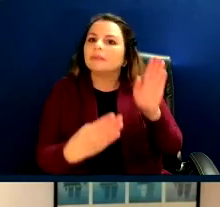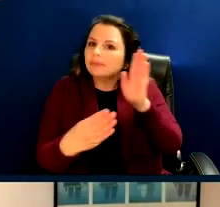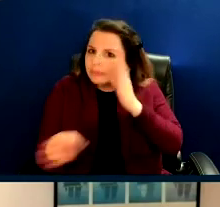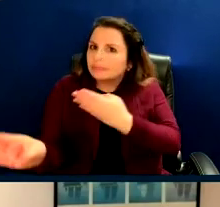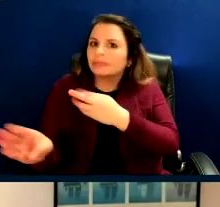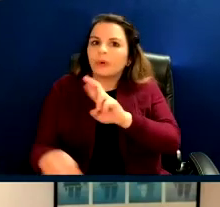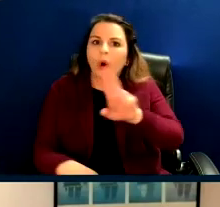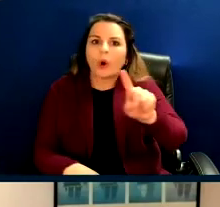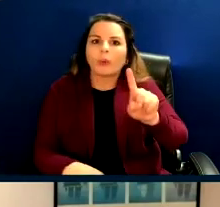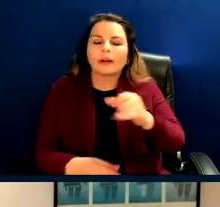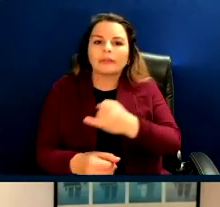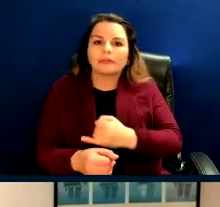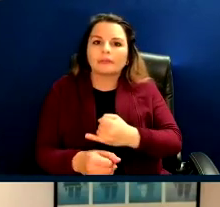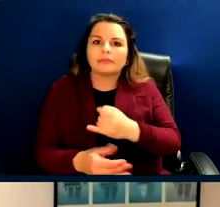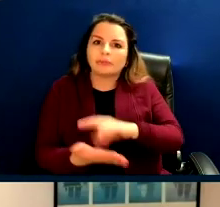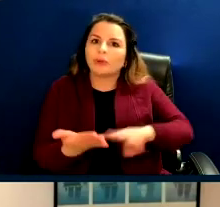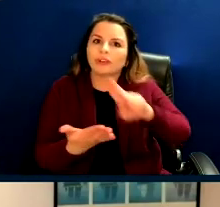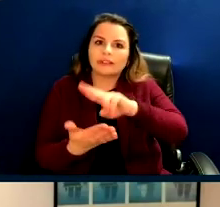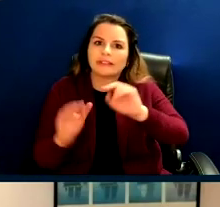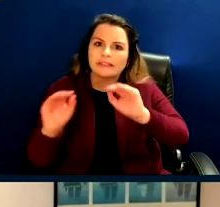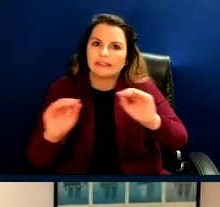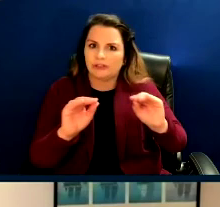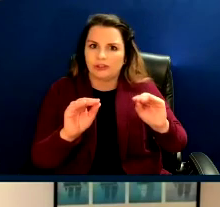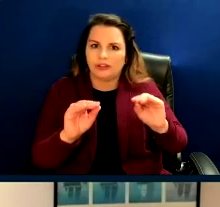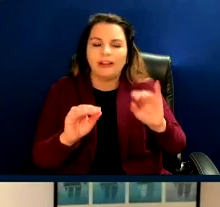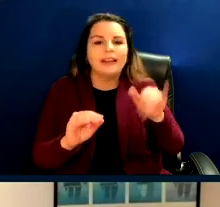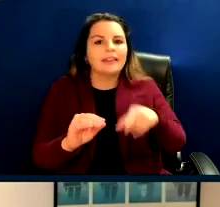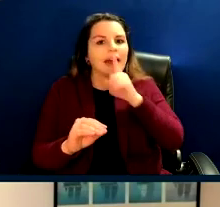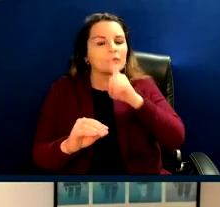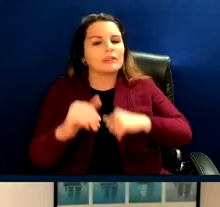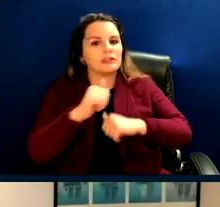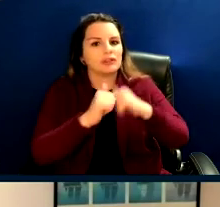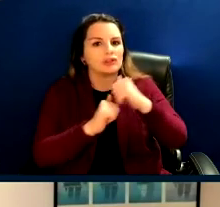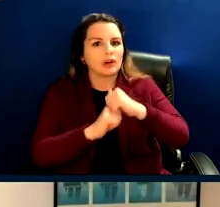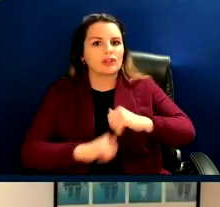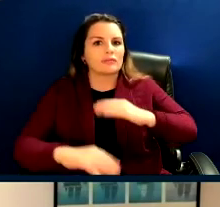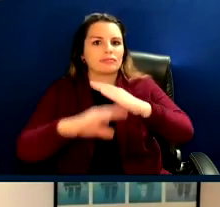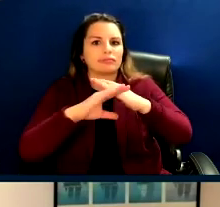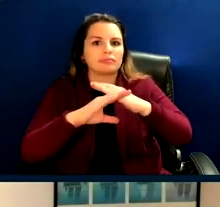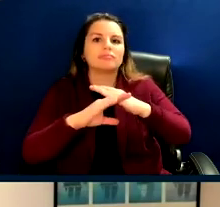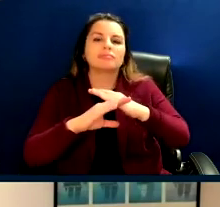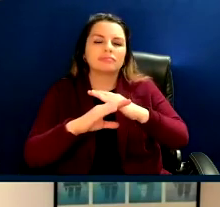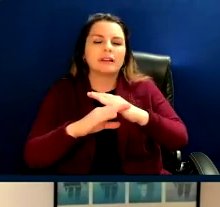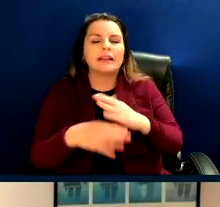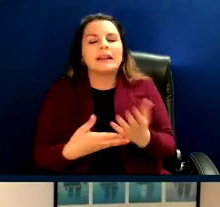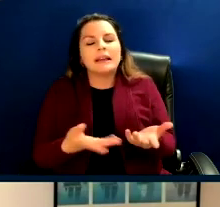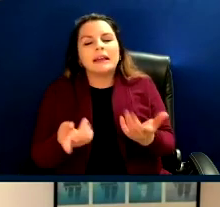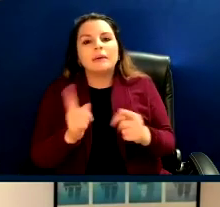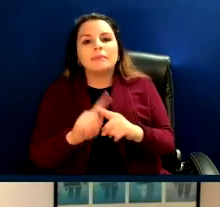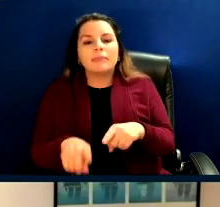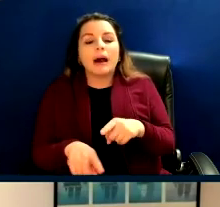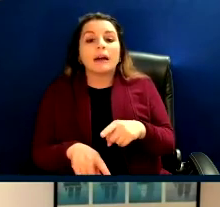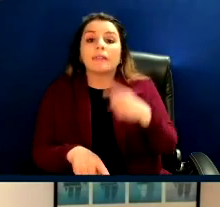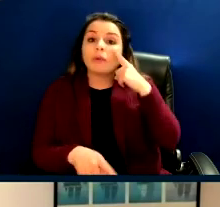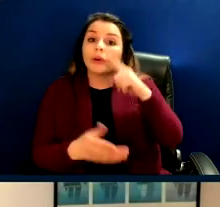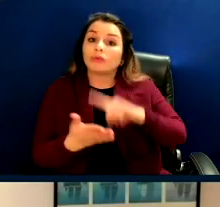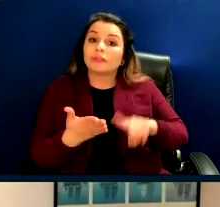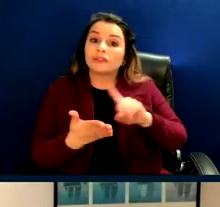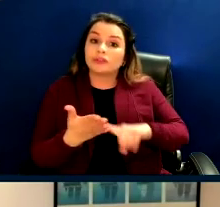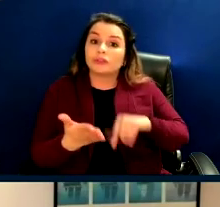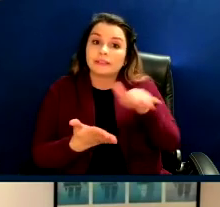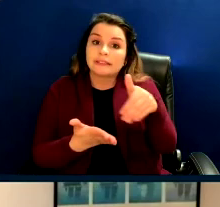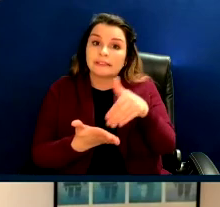I think that's a tension that's structural in academia that we're going to have to contend with. But I will say that at the research centers